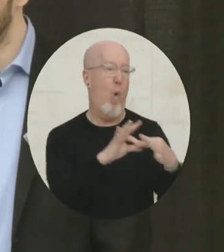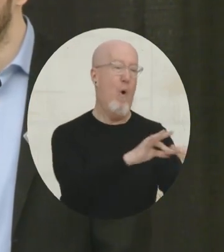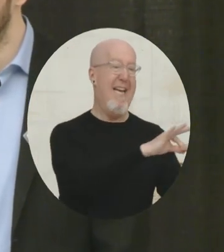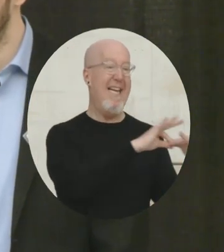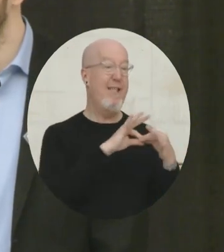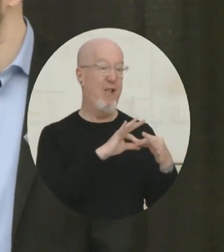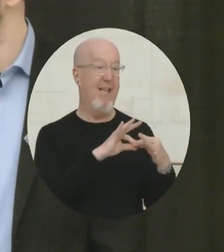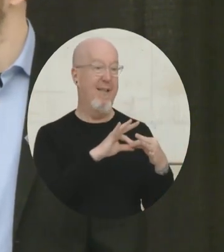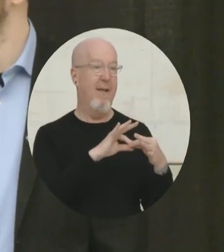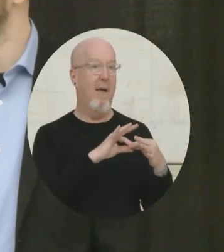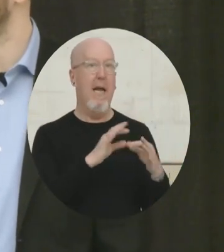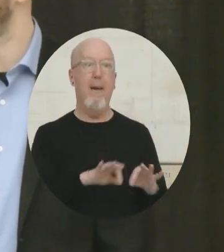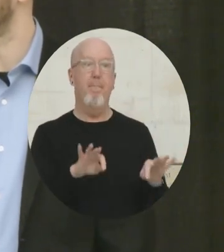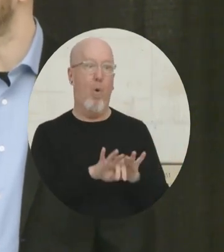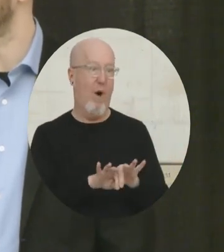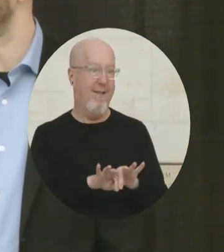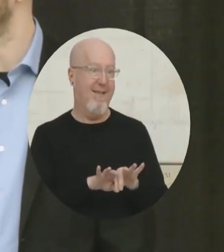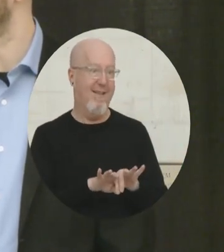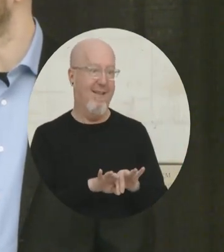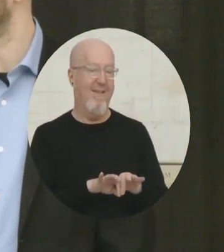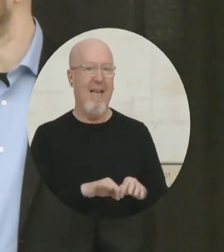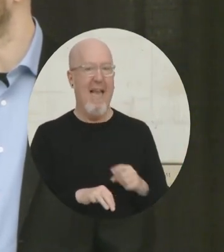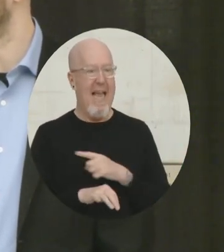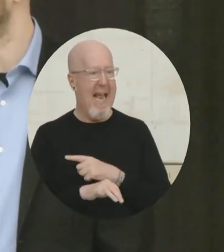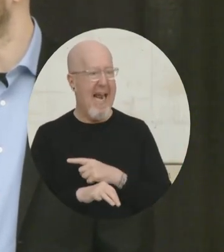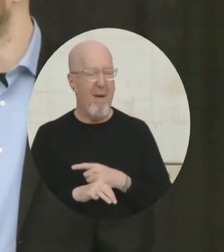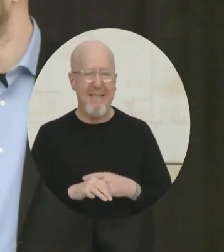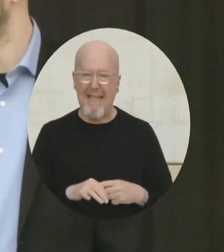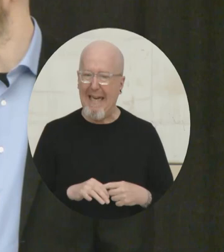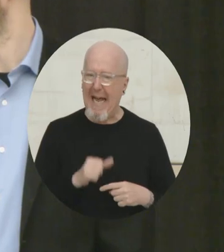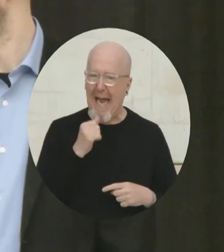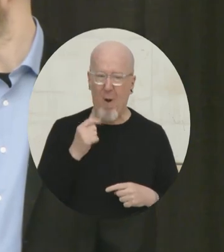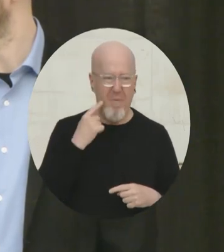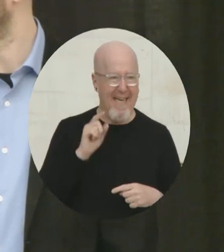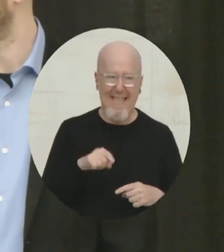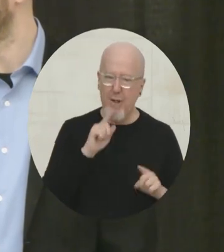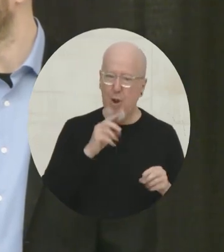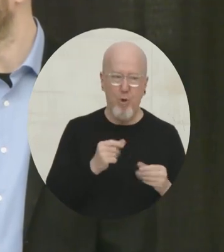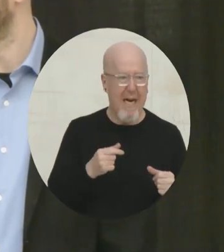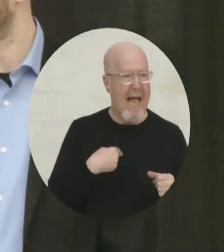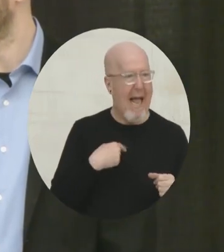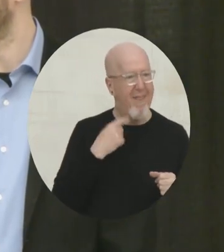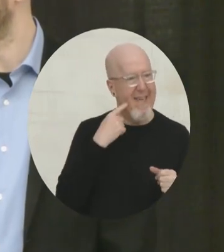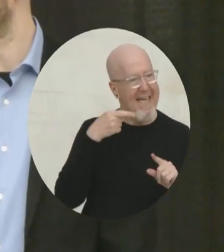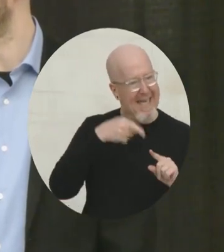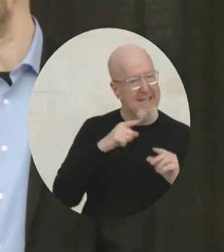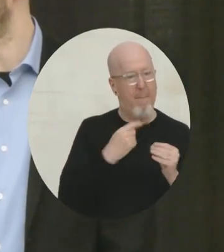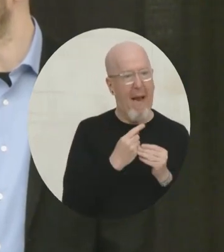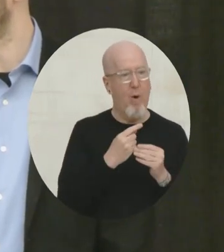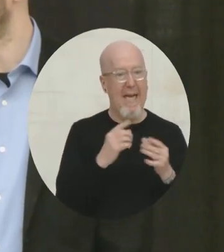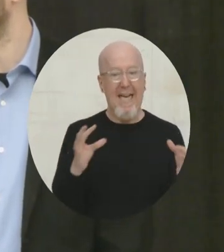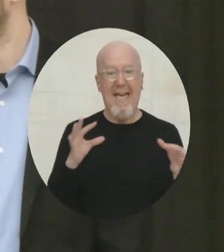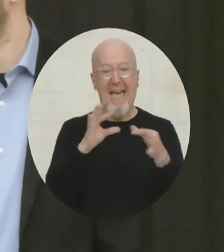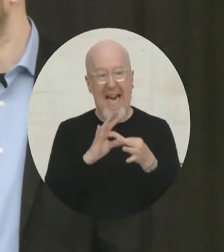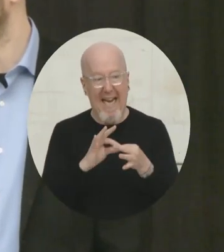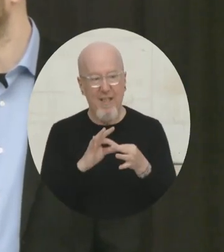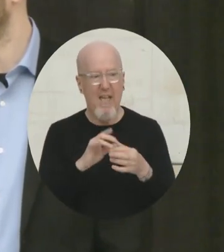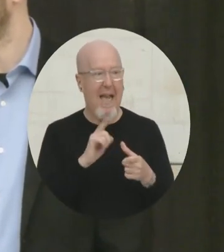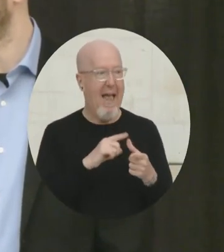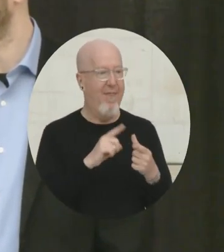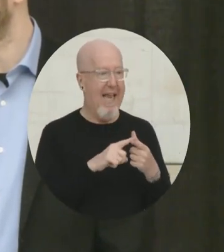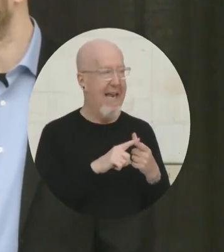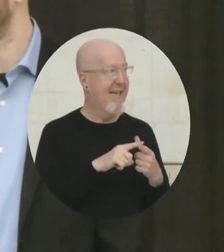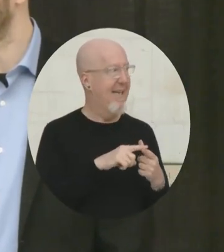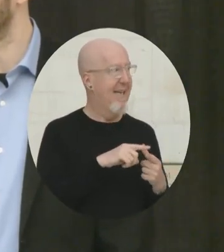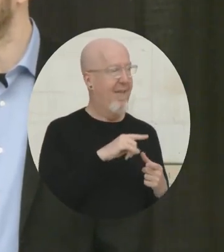It was all about kits, kits, kits. And I'm like, I don't think that's the solution. I think it's about connection and then the kits come into play,